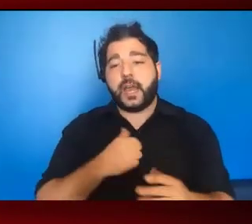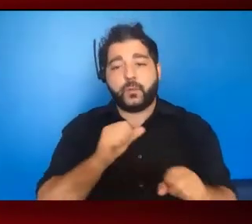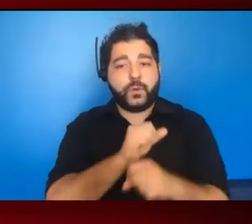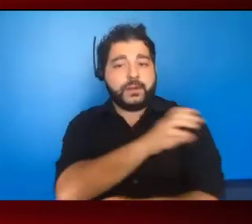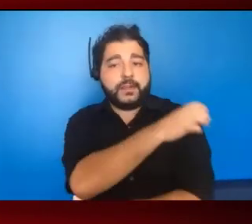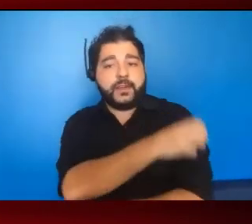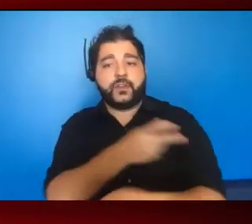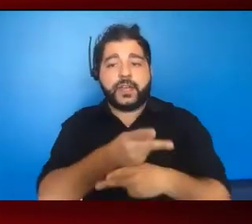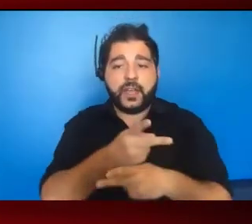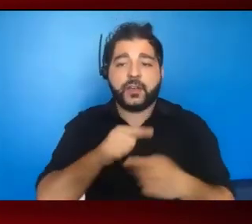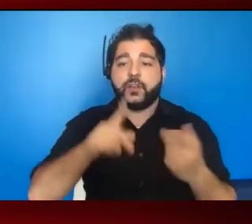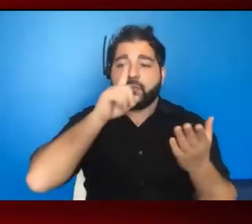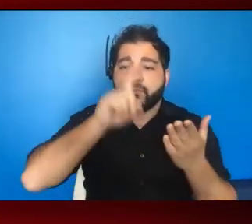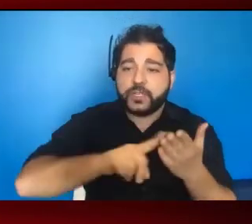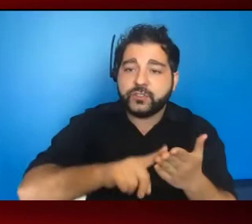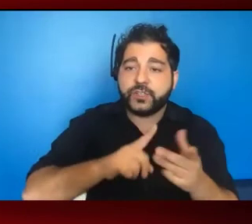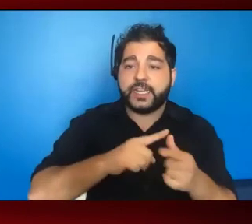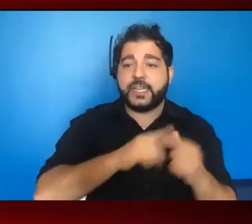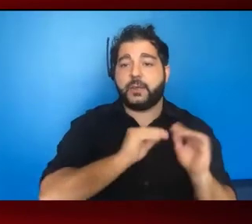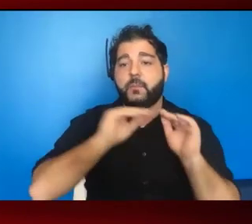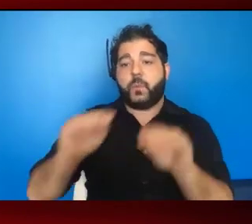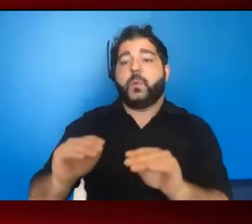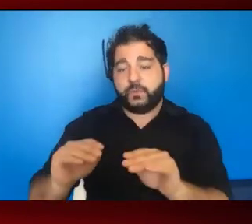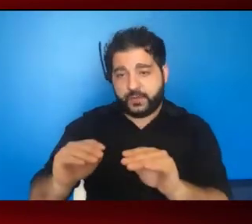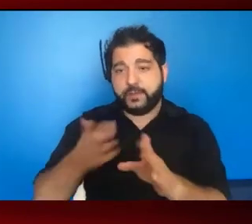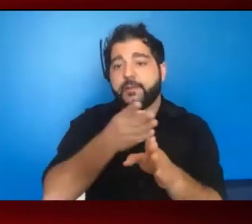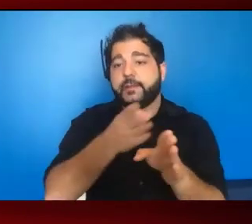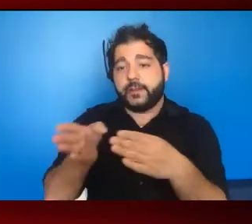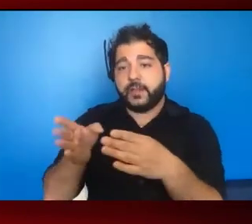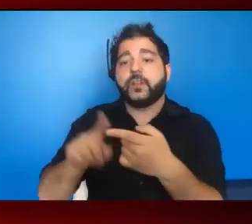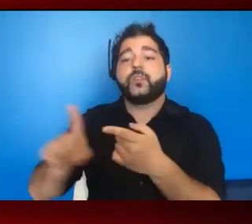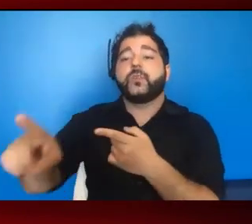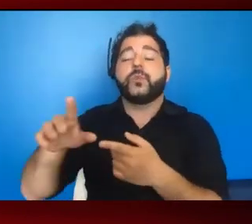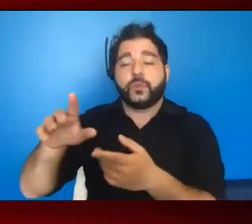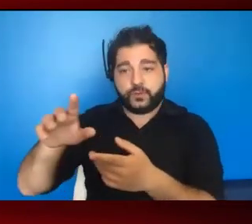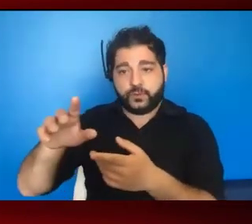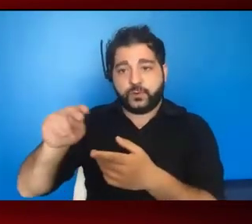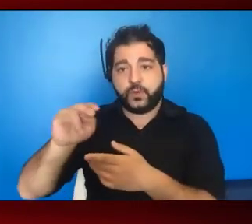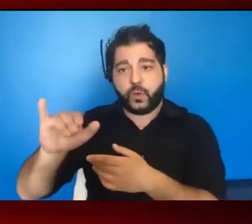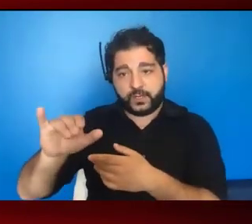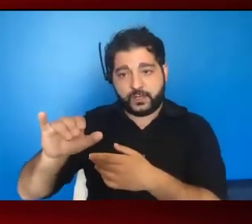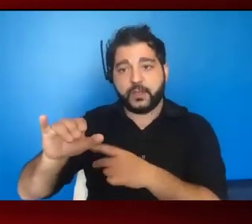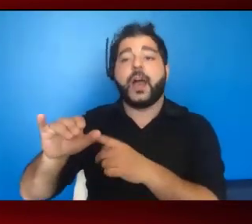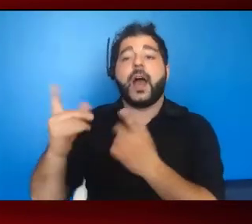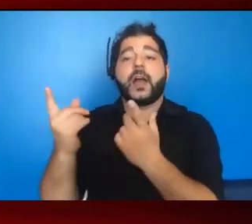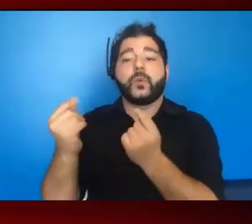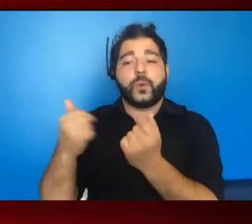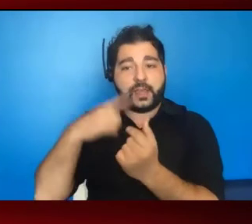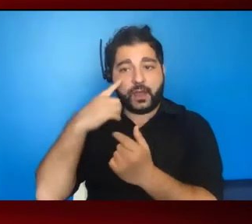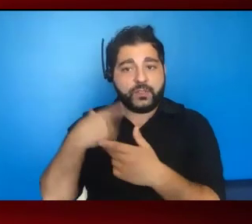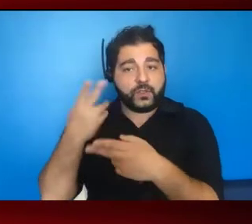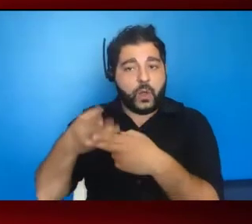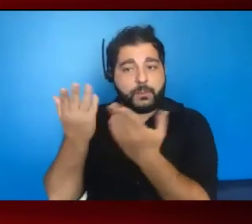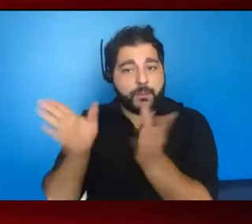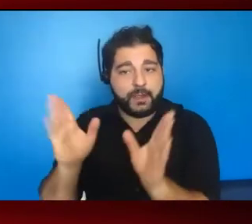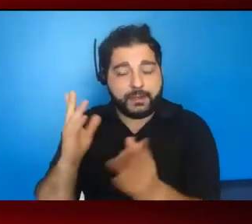care and research. And then when I moved to New York, I actually started doing what I didn't even know was called public health,